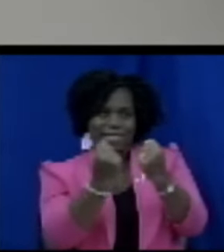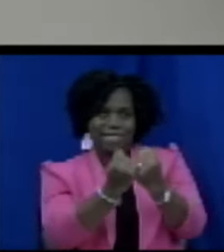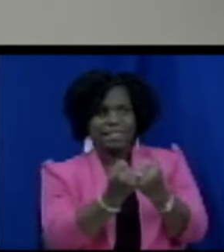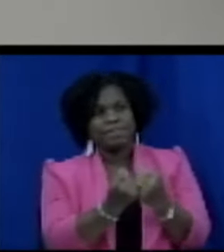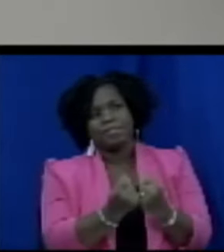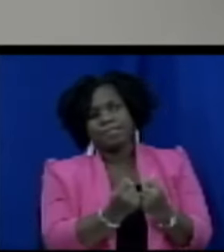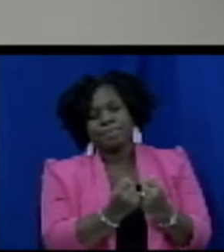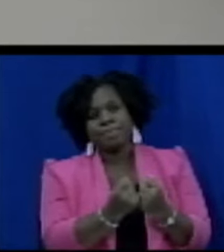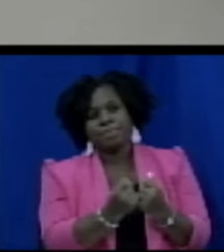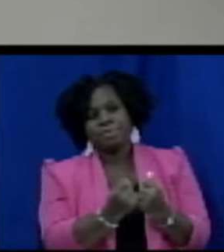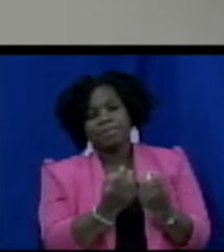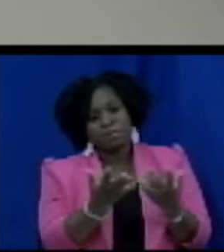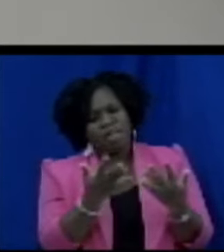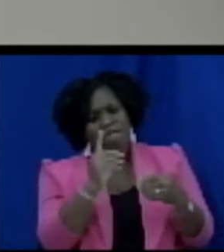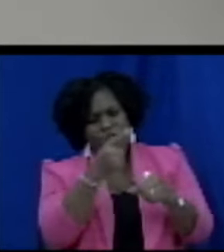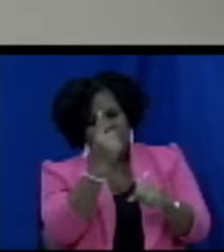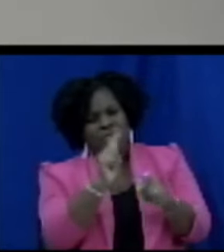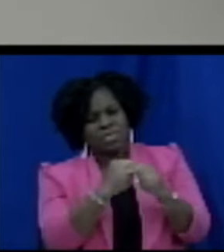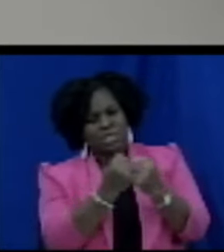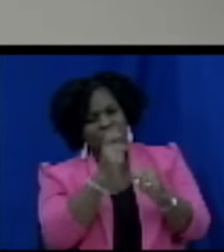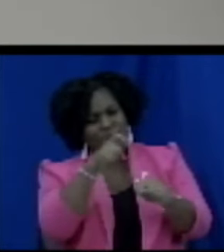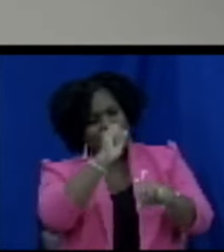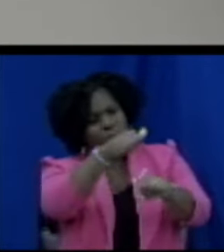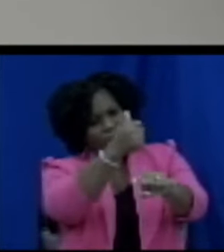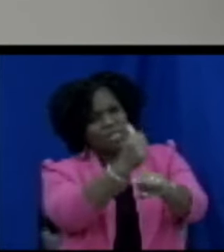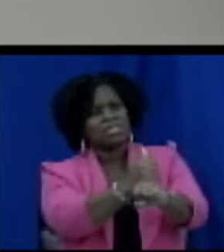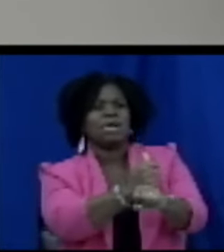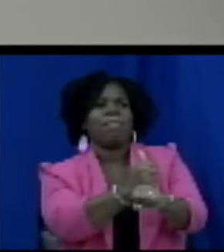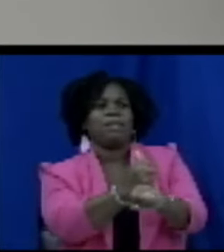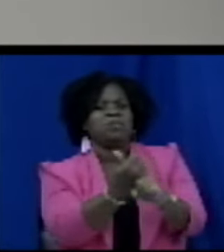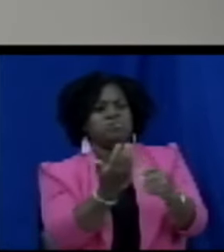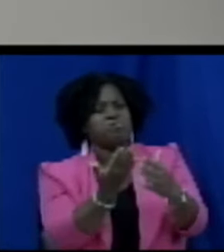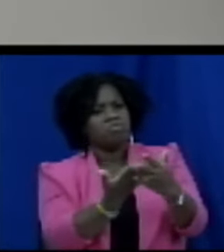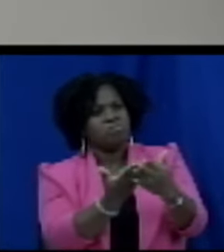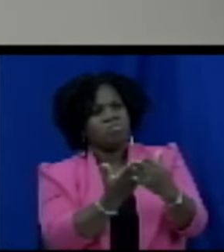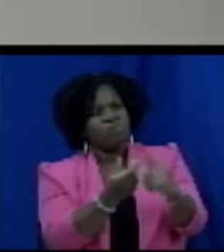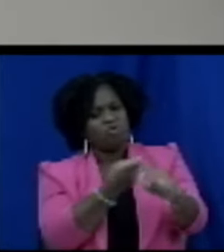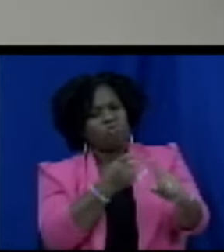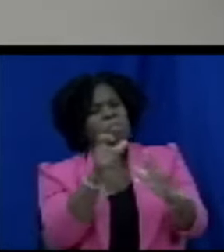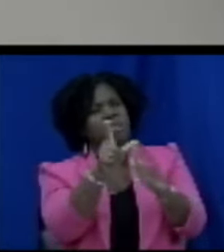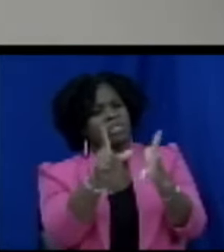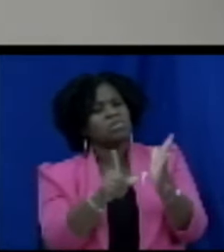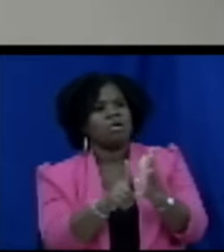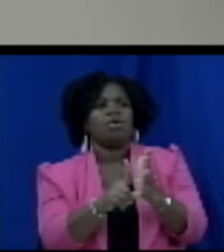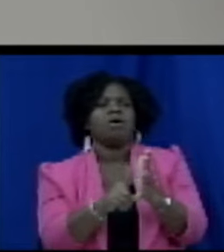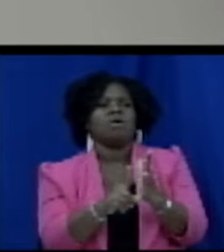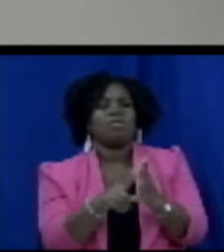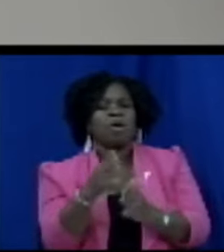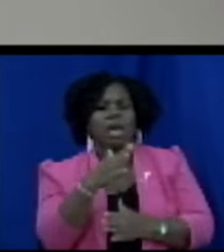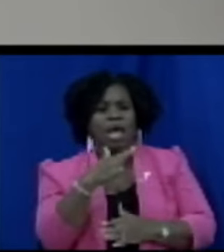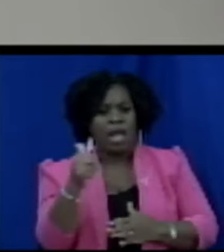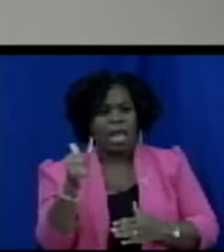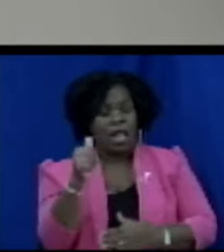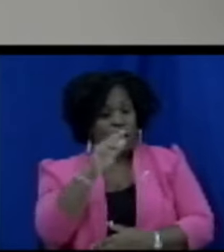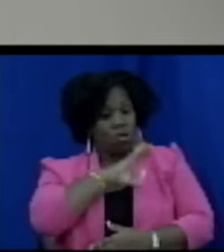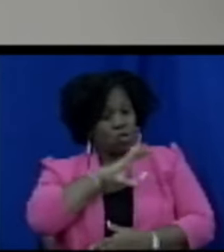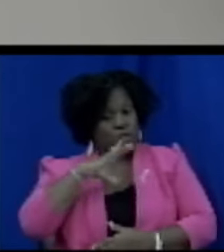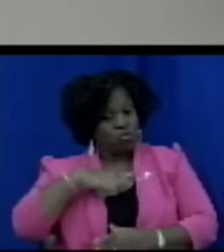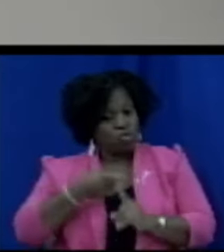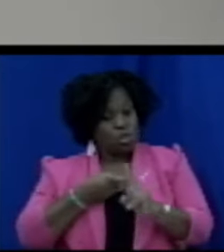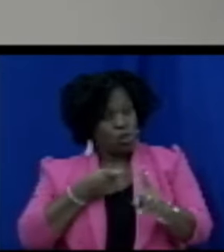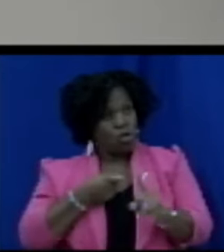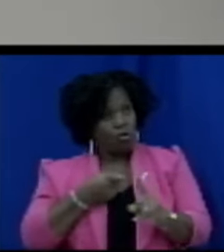board of course will be established must be under this legislation and the constitution of the board